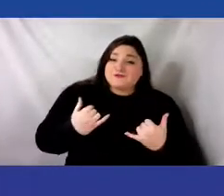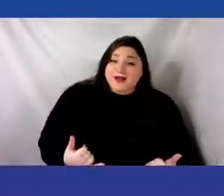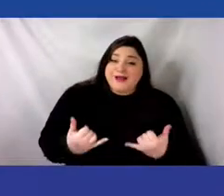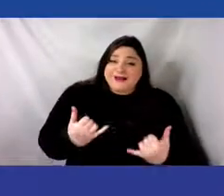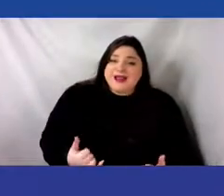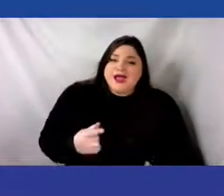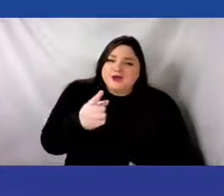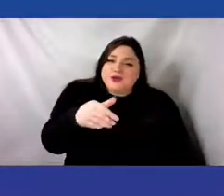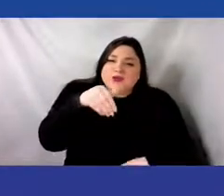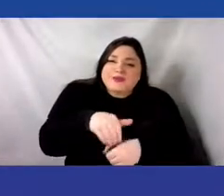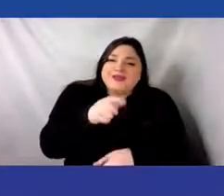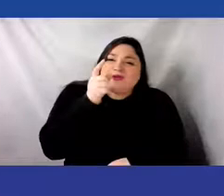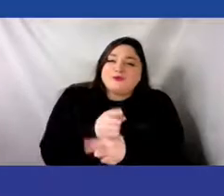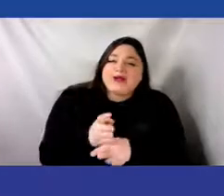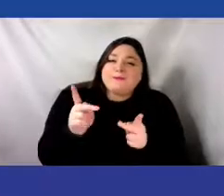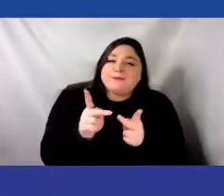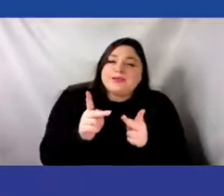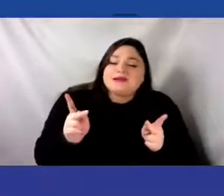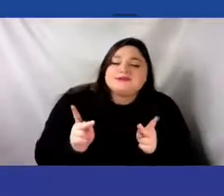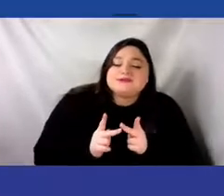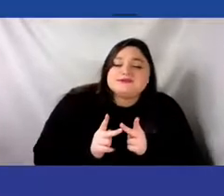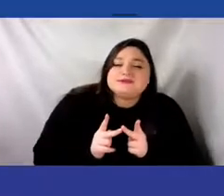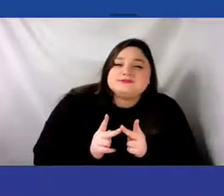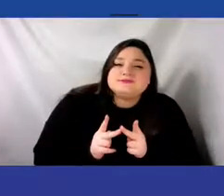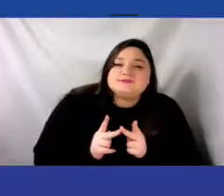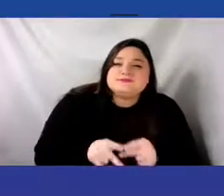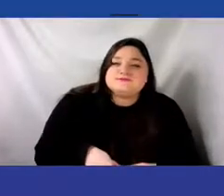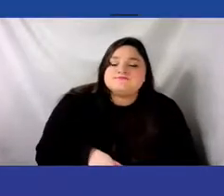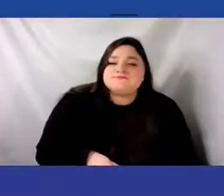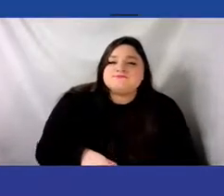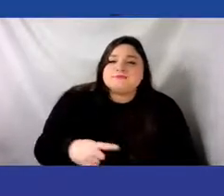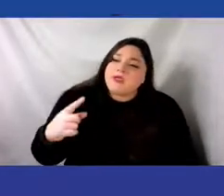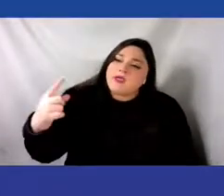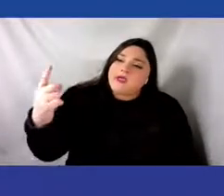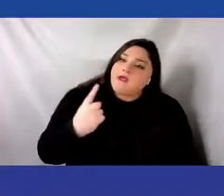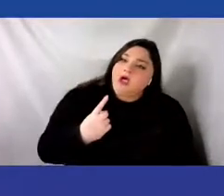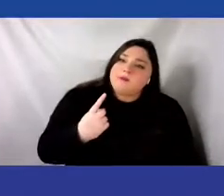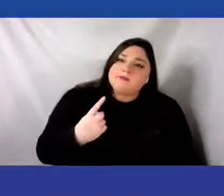Come for the answers. Stay for the revelations.